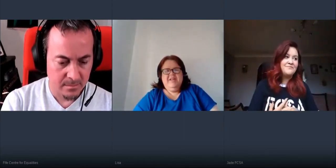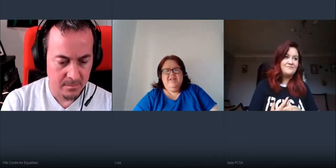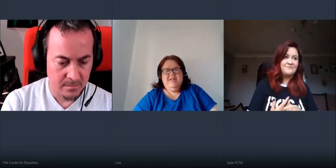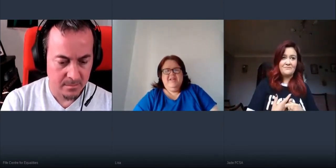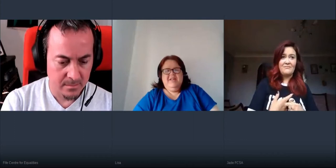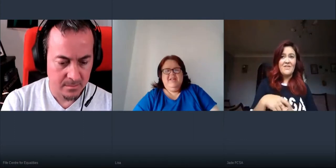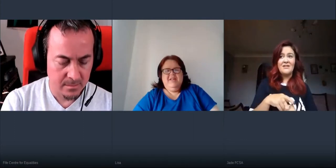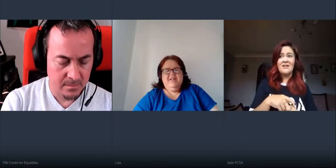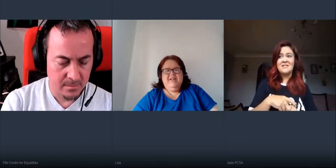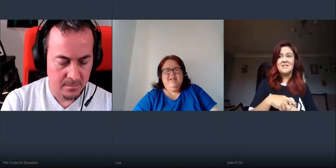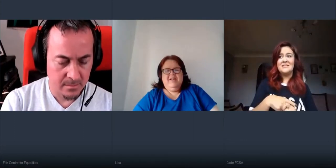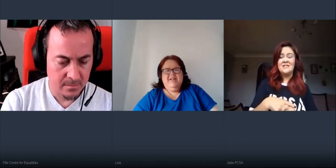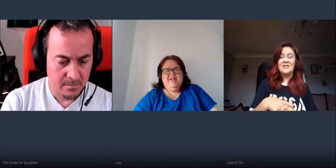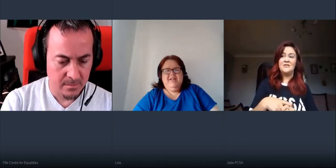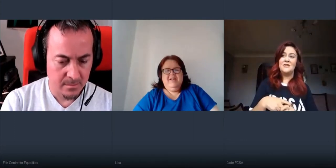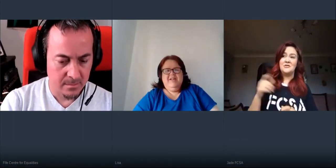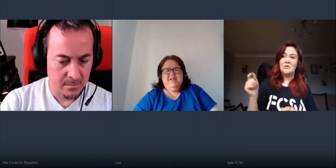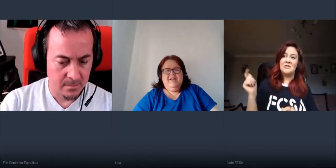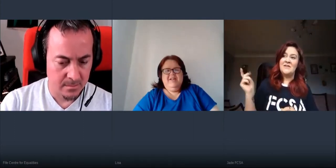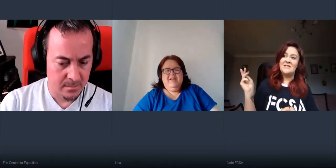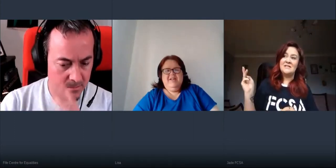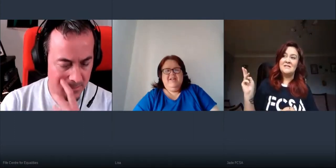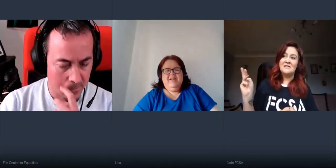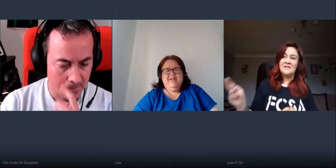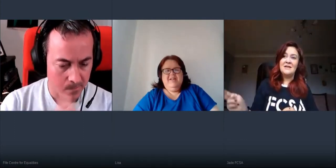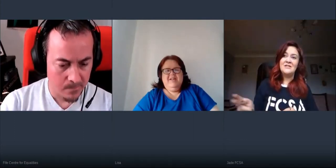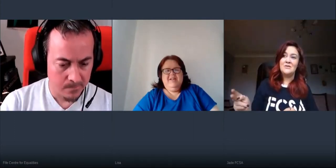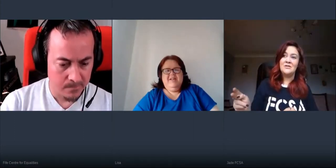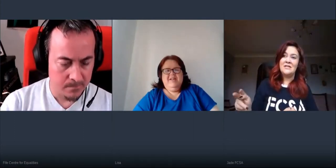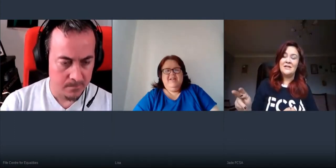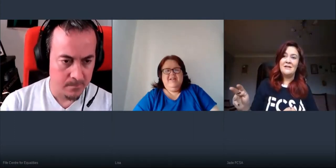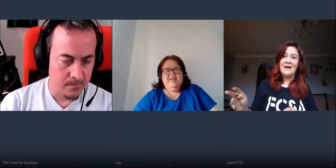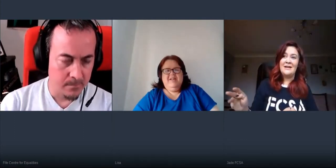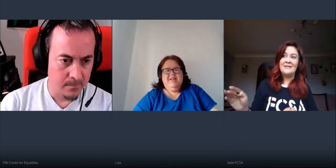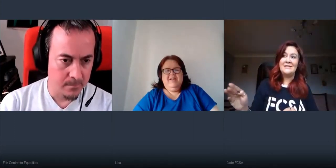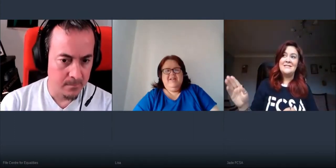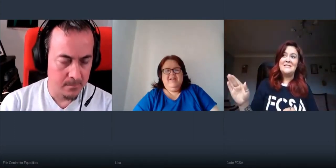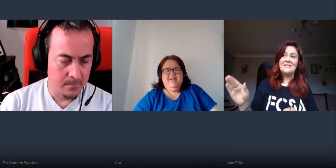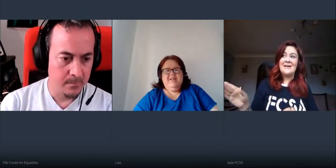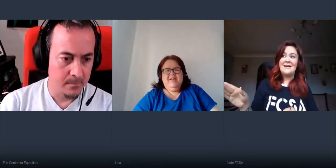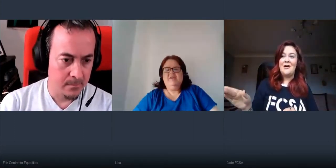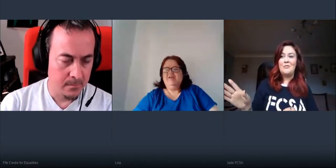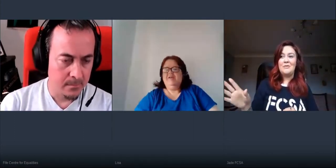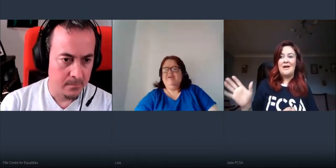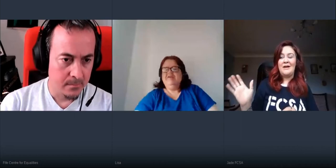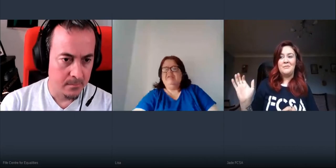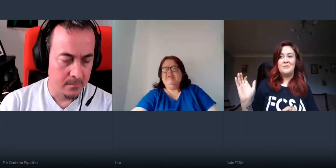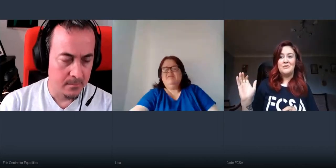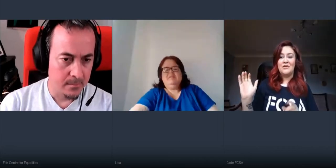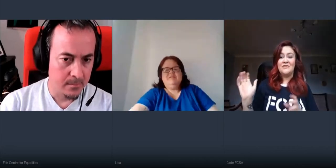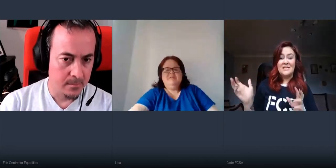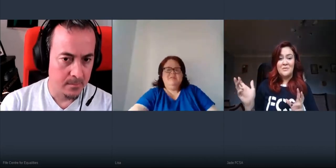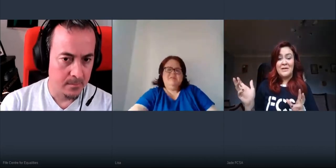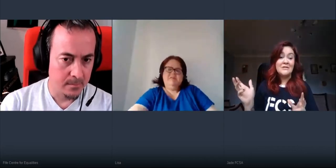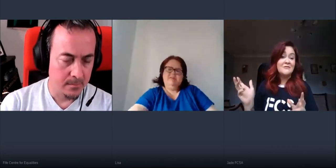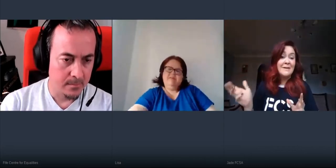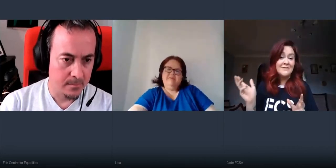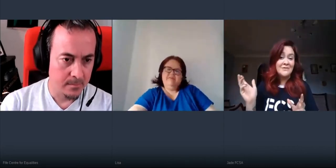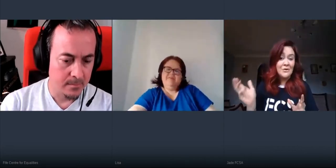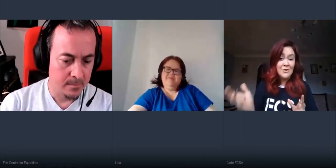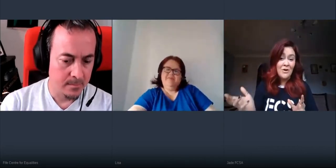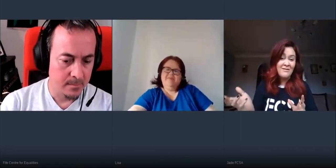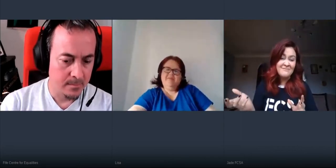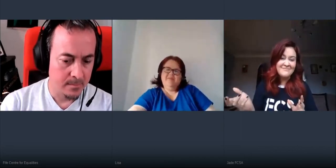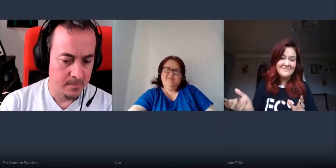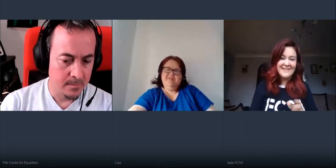kirsten who's our sports events and society's coordinator and i set up um sort of six weeks of mindful